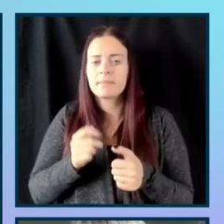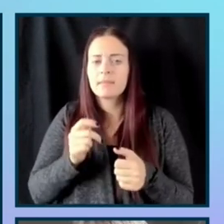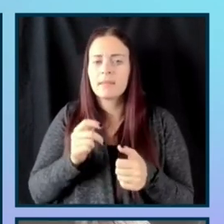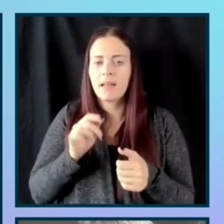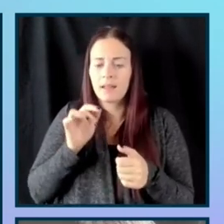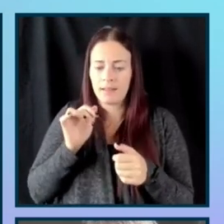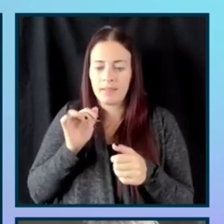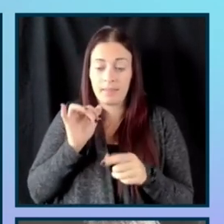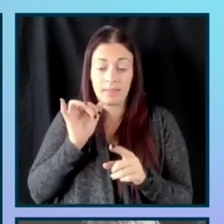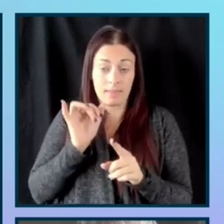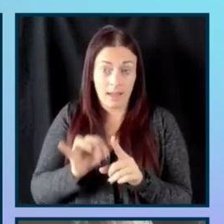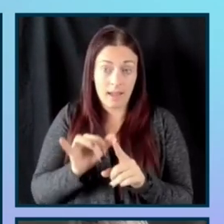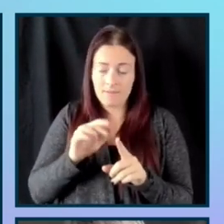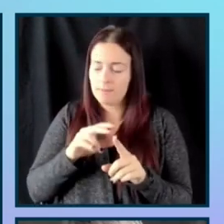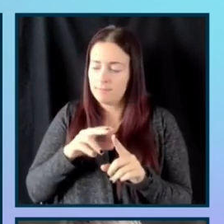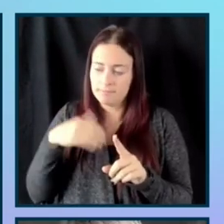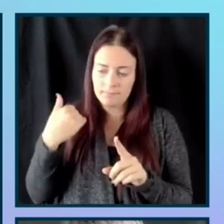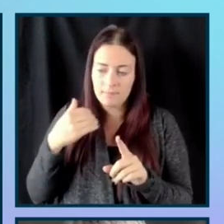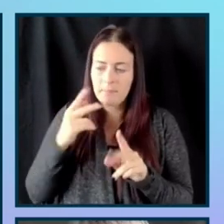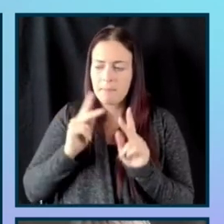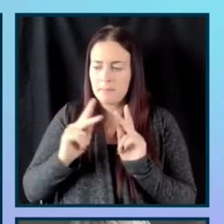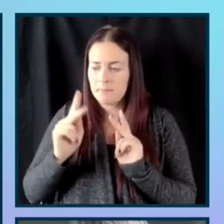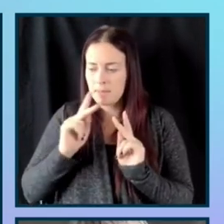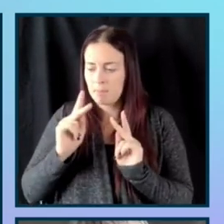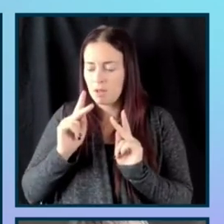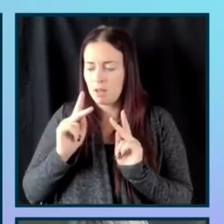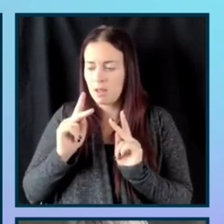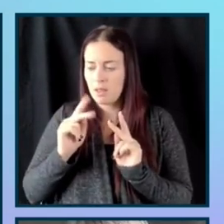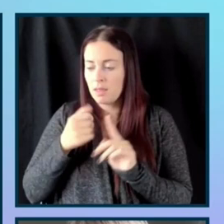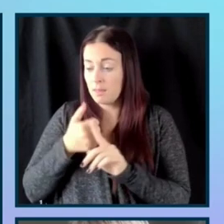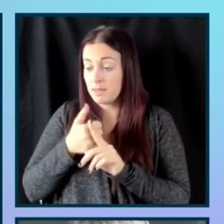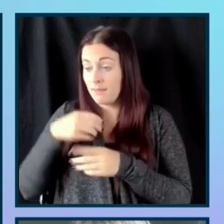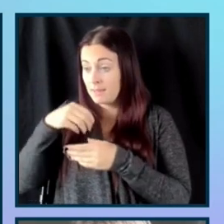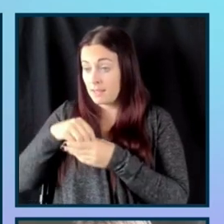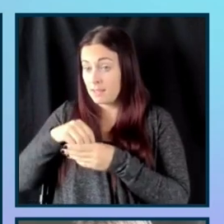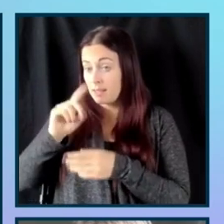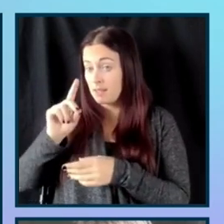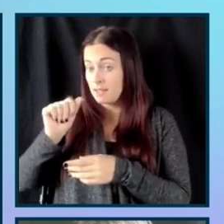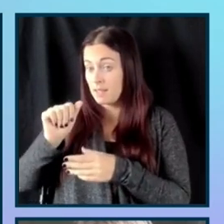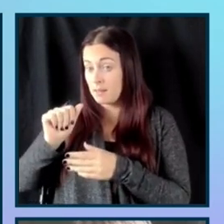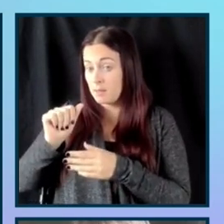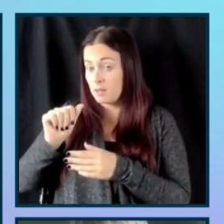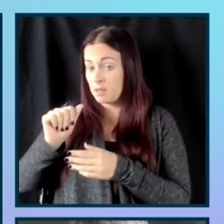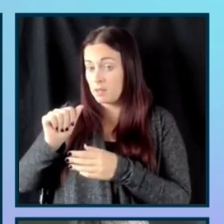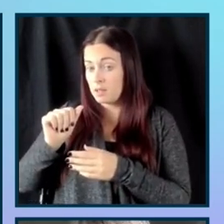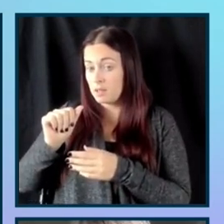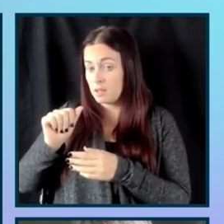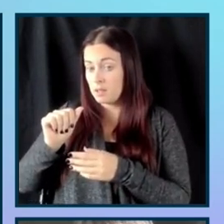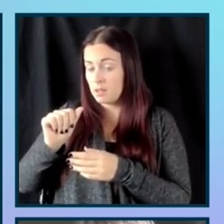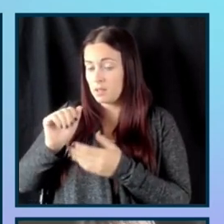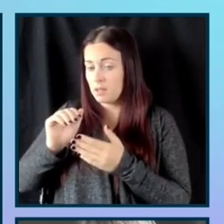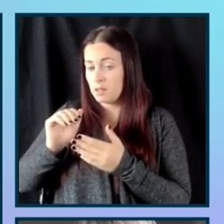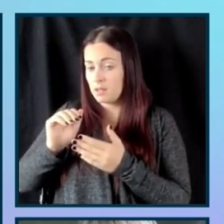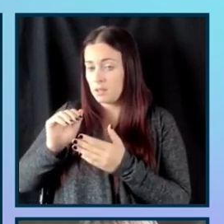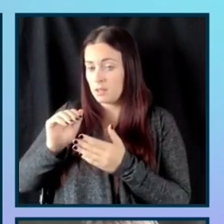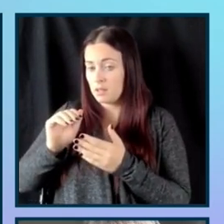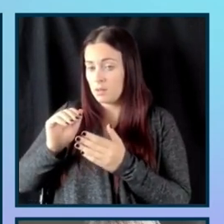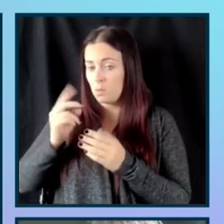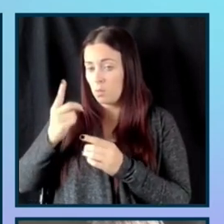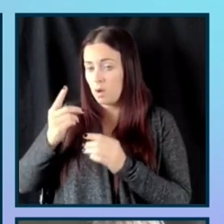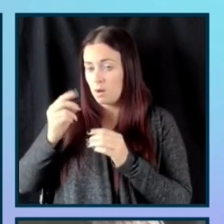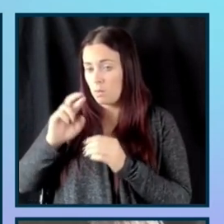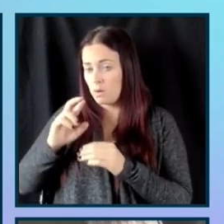to those who are, um, disabled and the, and, um, having one or more,